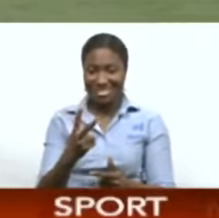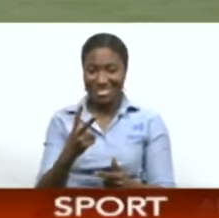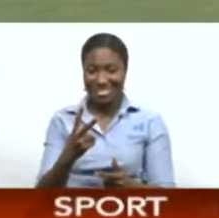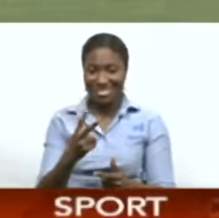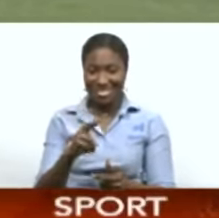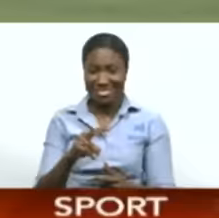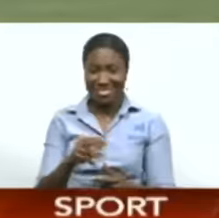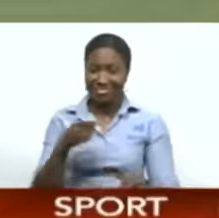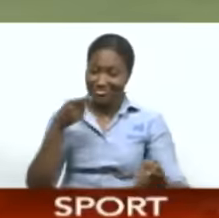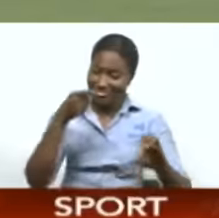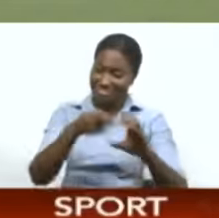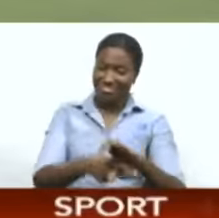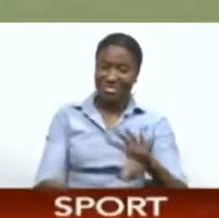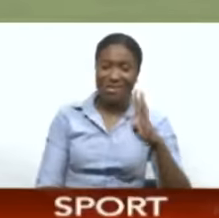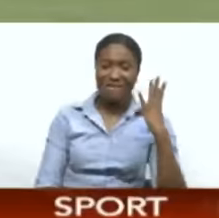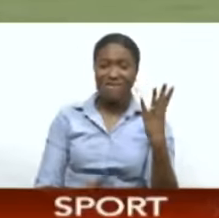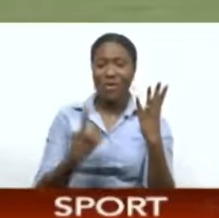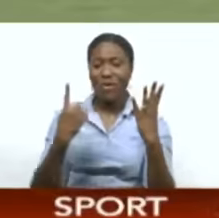season made it 4-1.